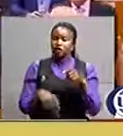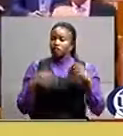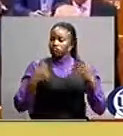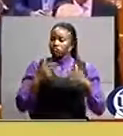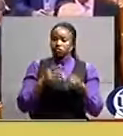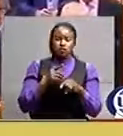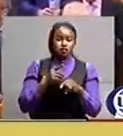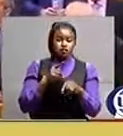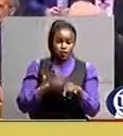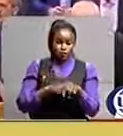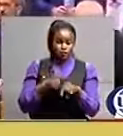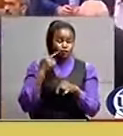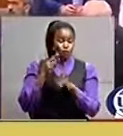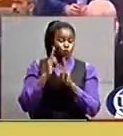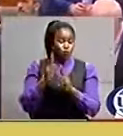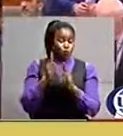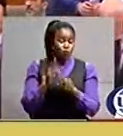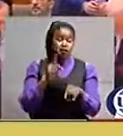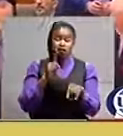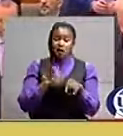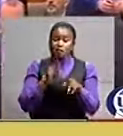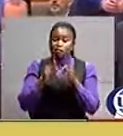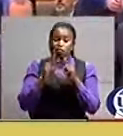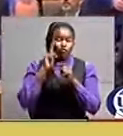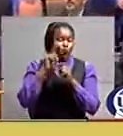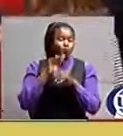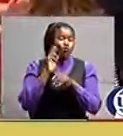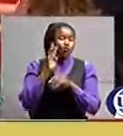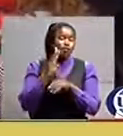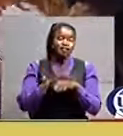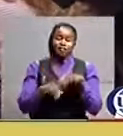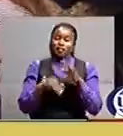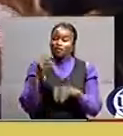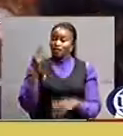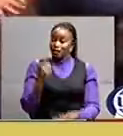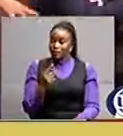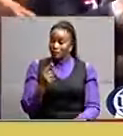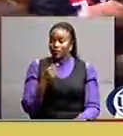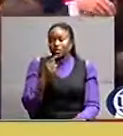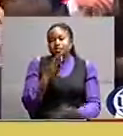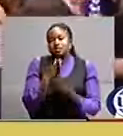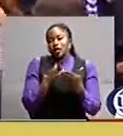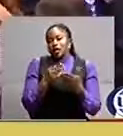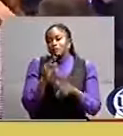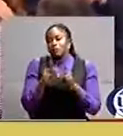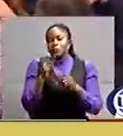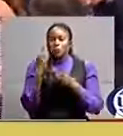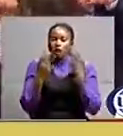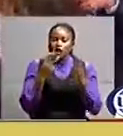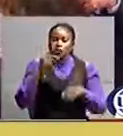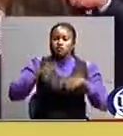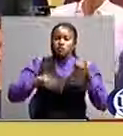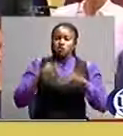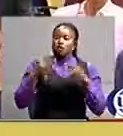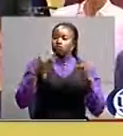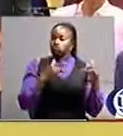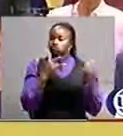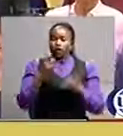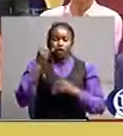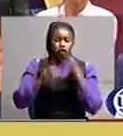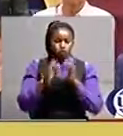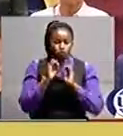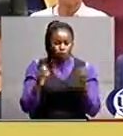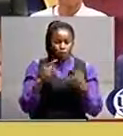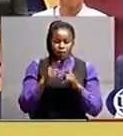of hope a moment they thought would never come he said some had worried the political rango would not end but it was his